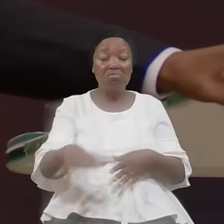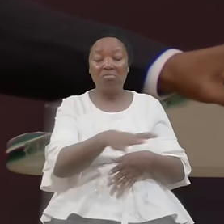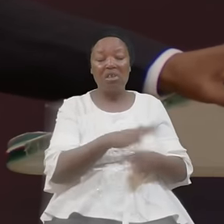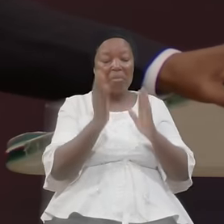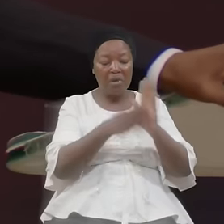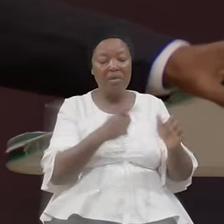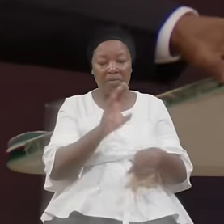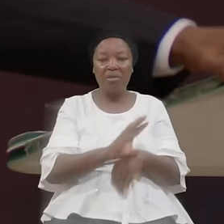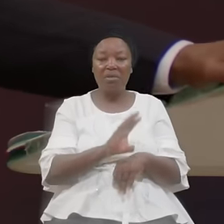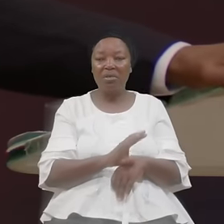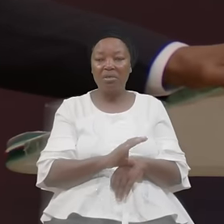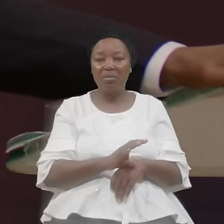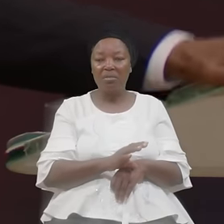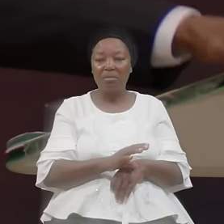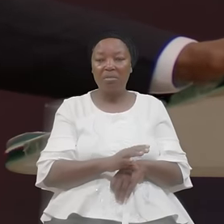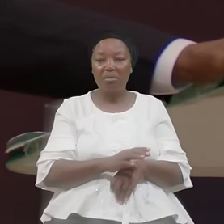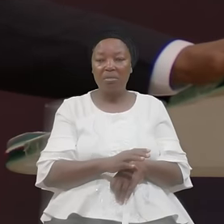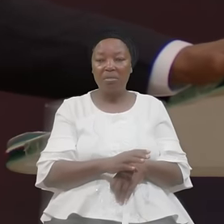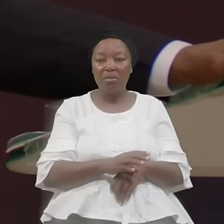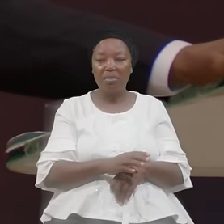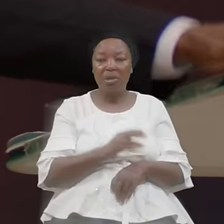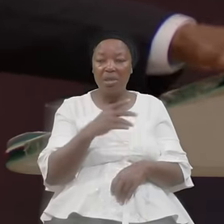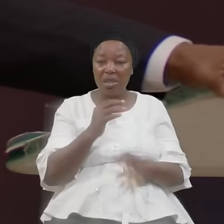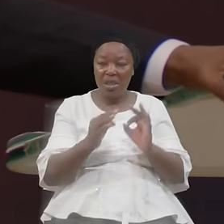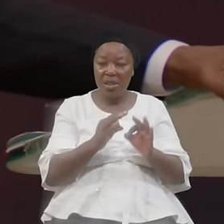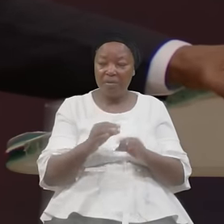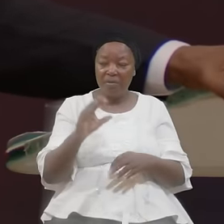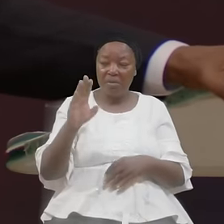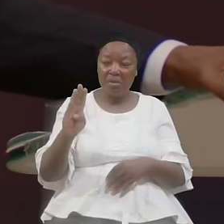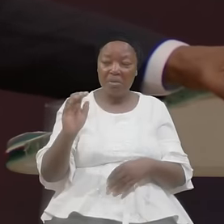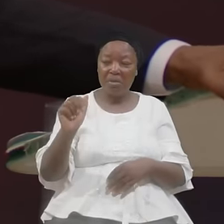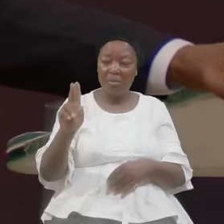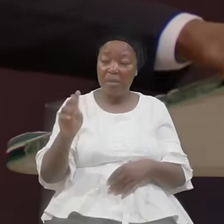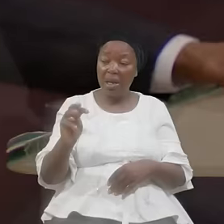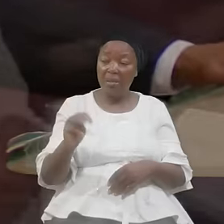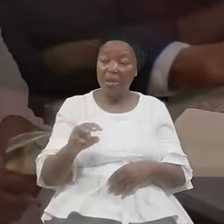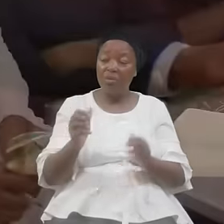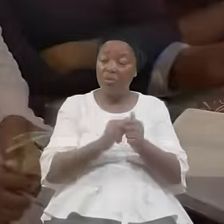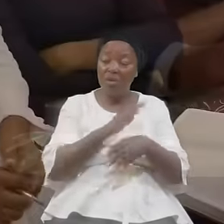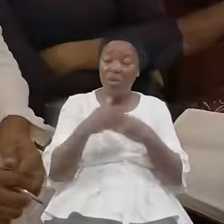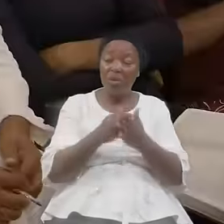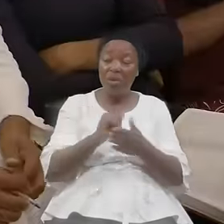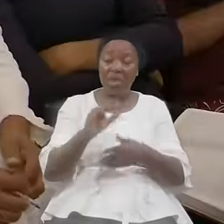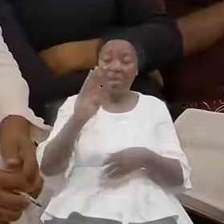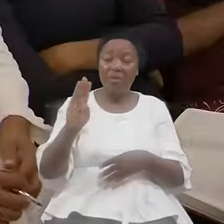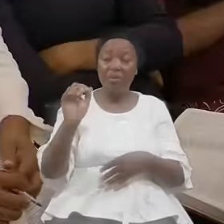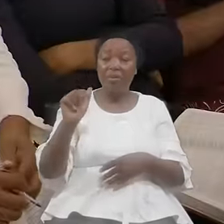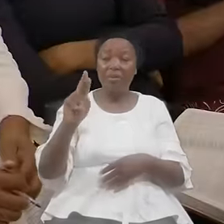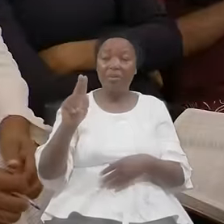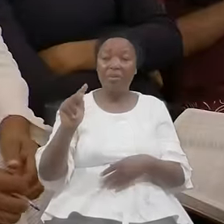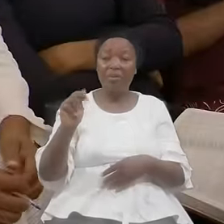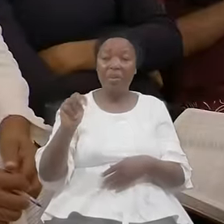The Barnabas With Everything He Gave Can Be